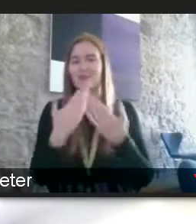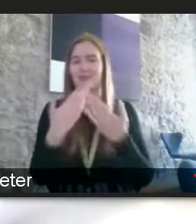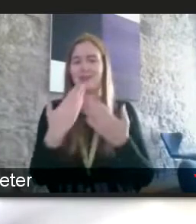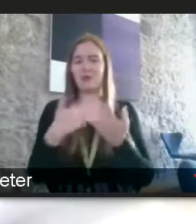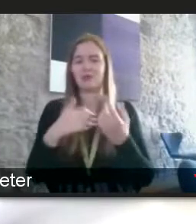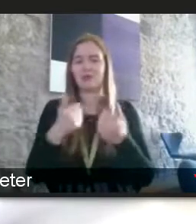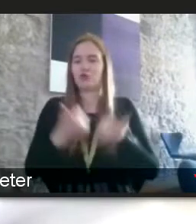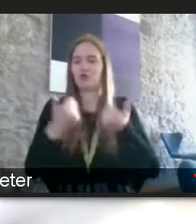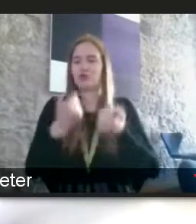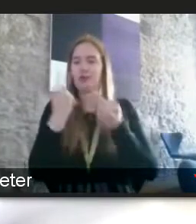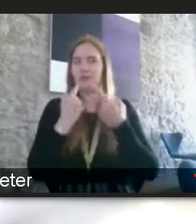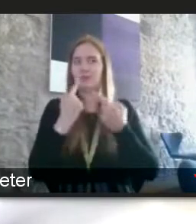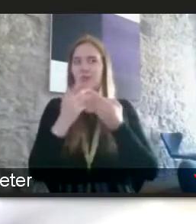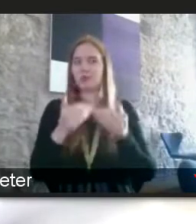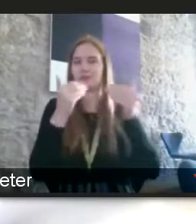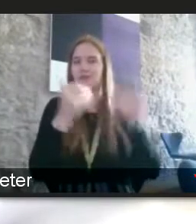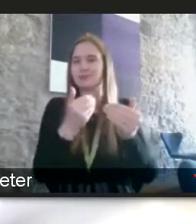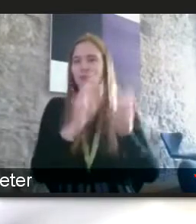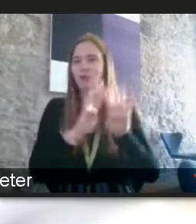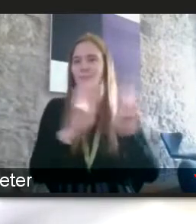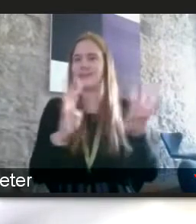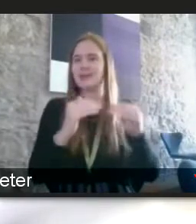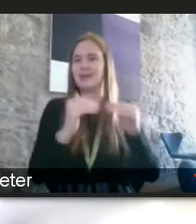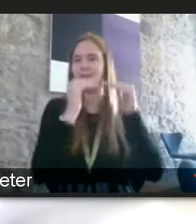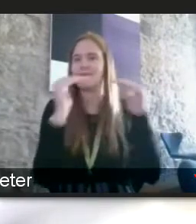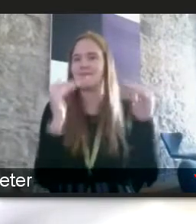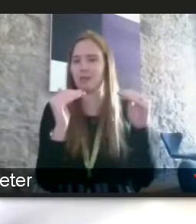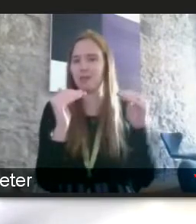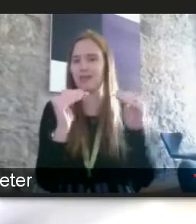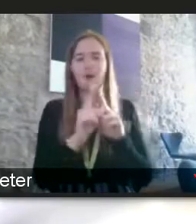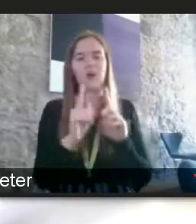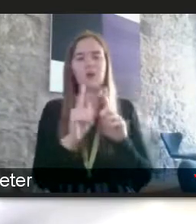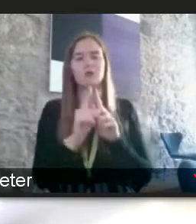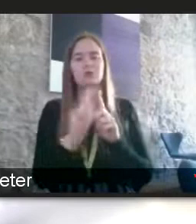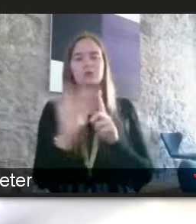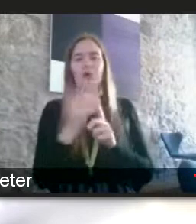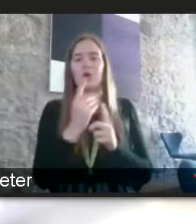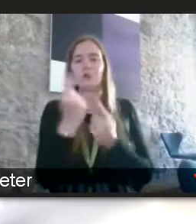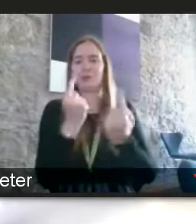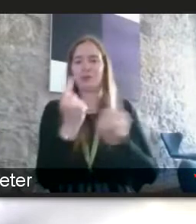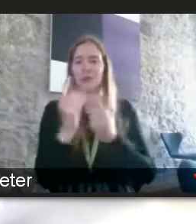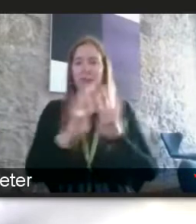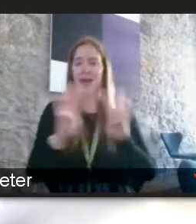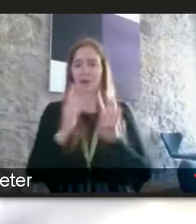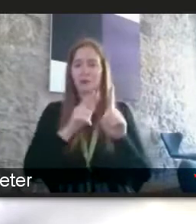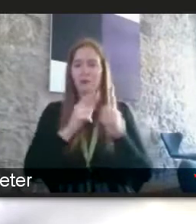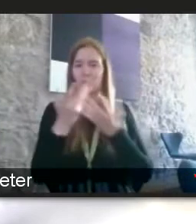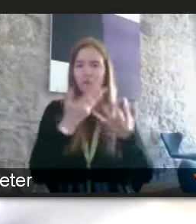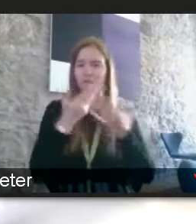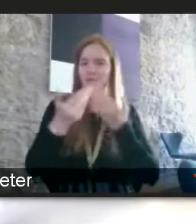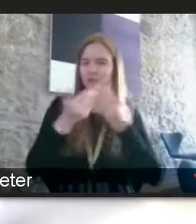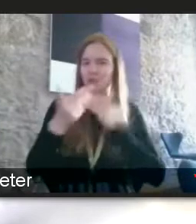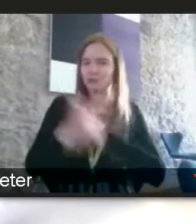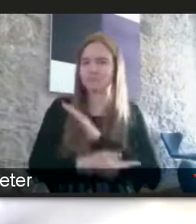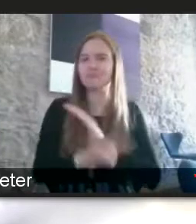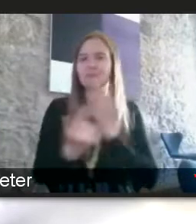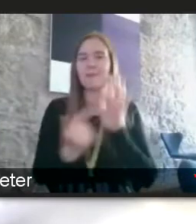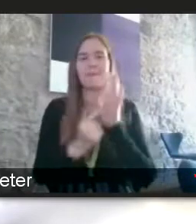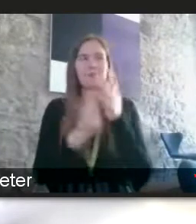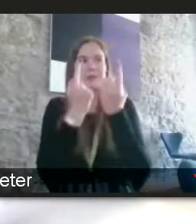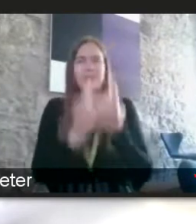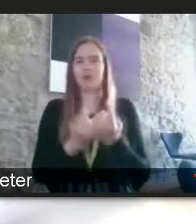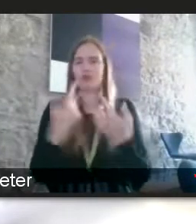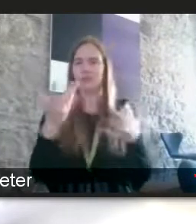forward at the committee level it's something i'd like to take forward with with all every single one of you on the panel as well some really important issues and discussions